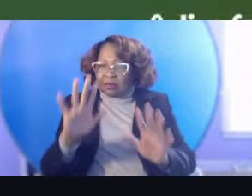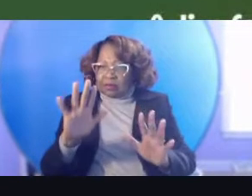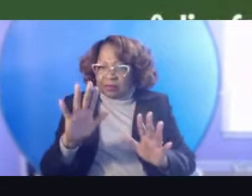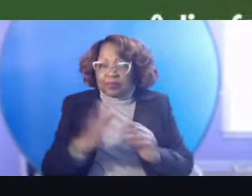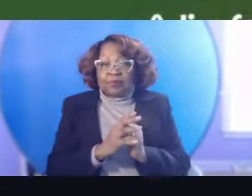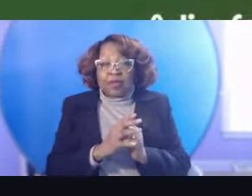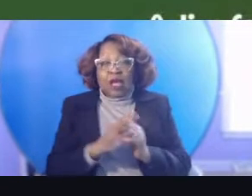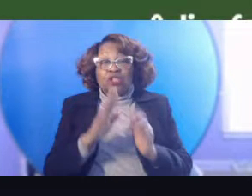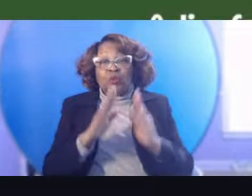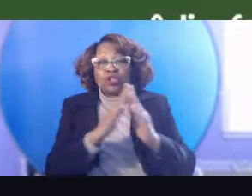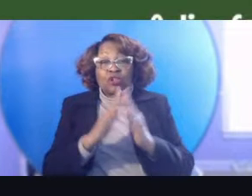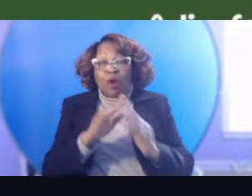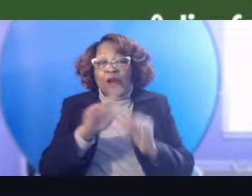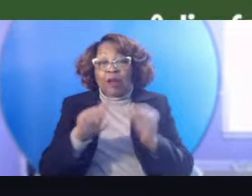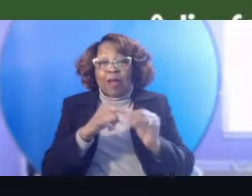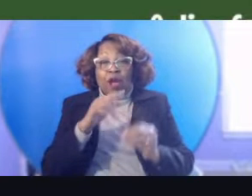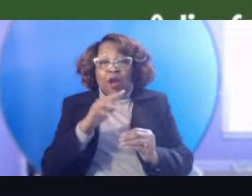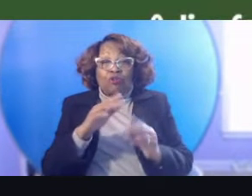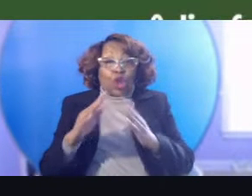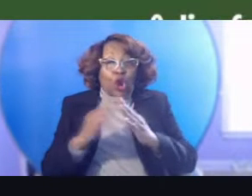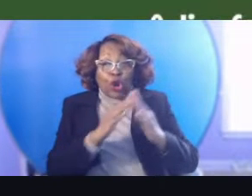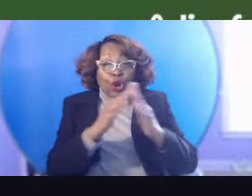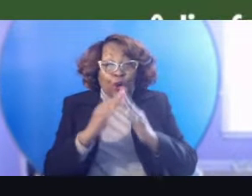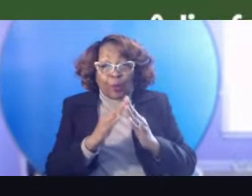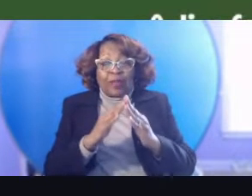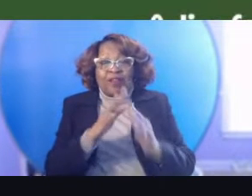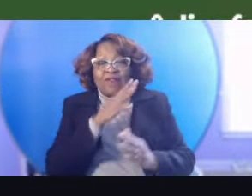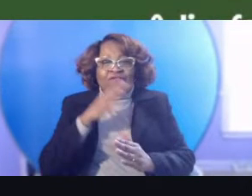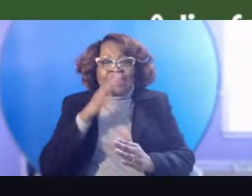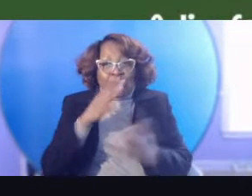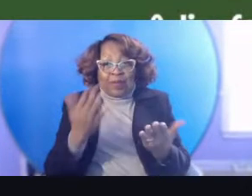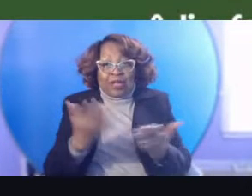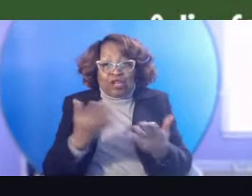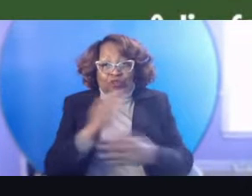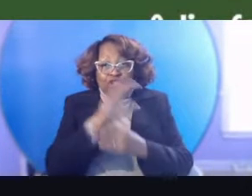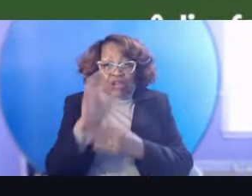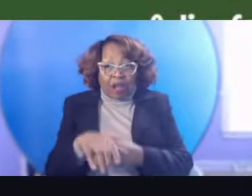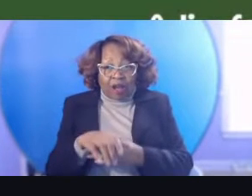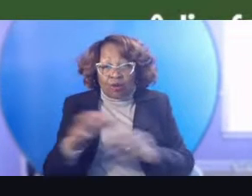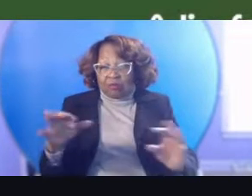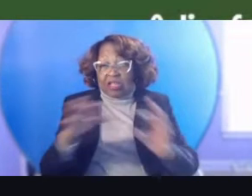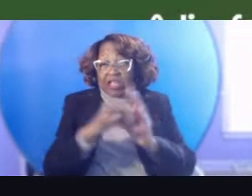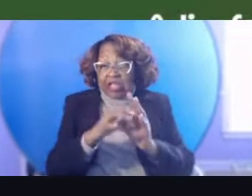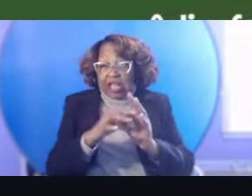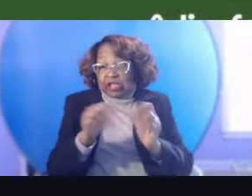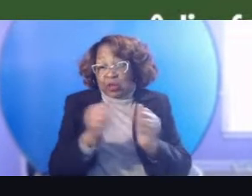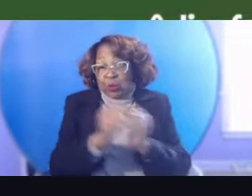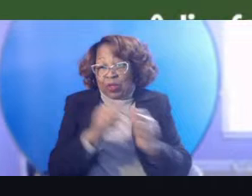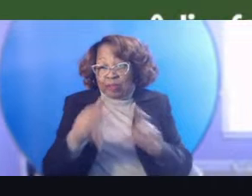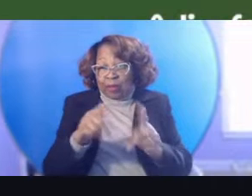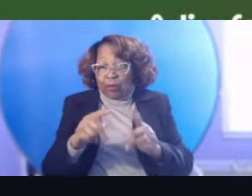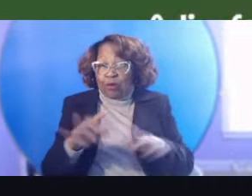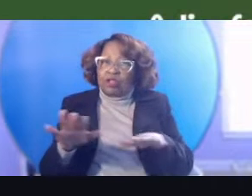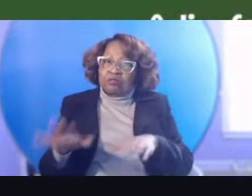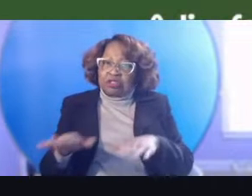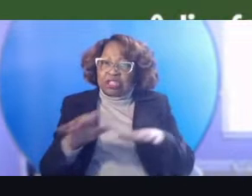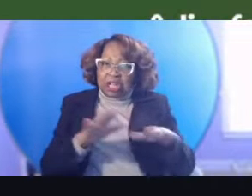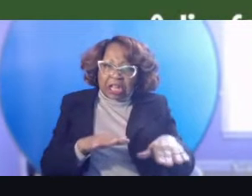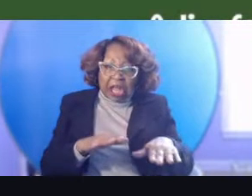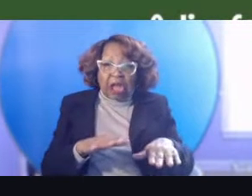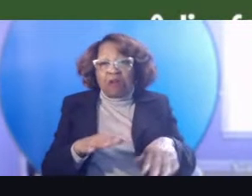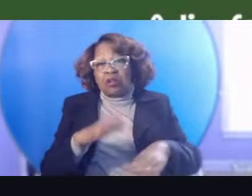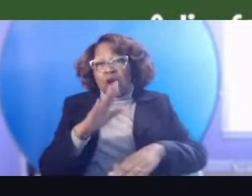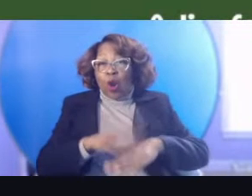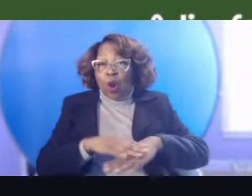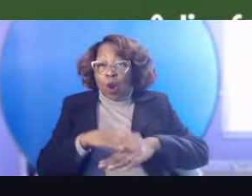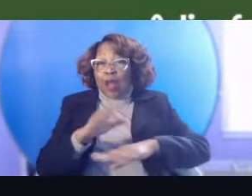connecting with people everywhere, chilling out. Okay. online summits and online communities. Because